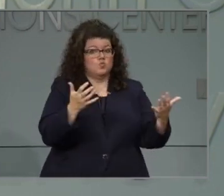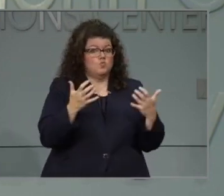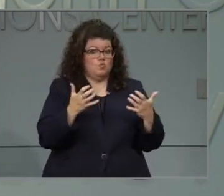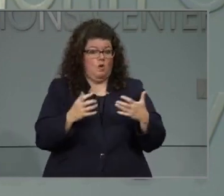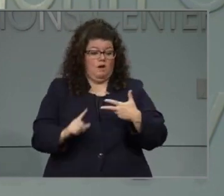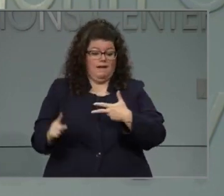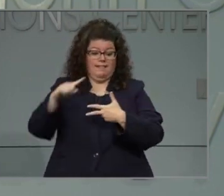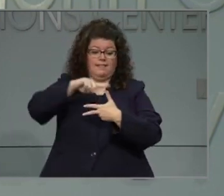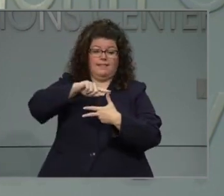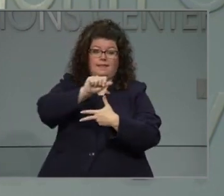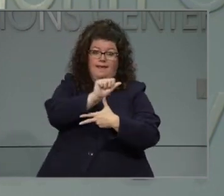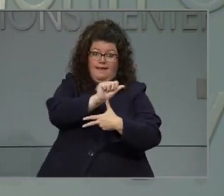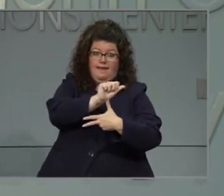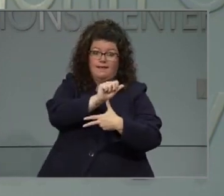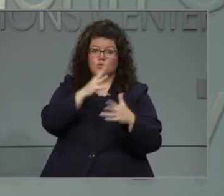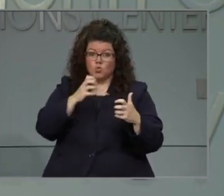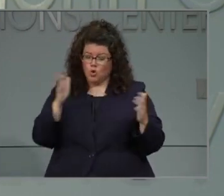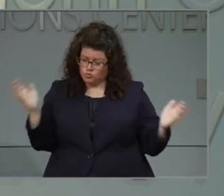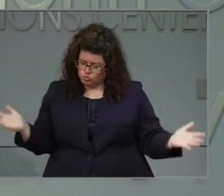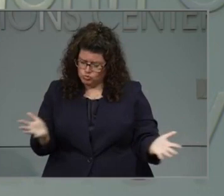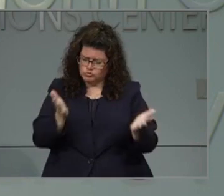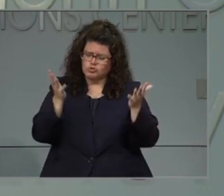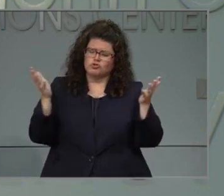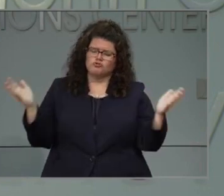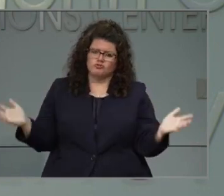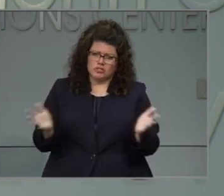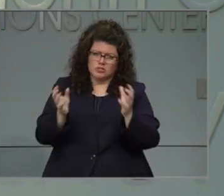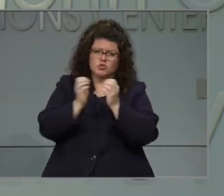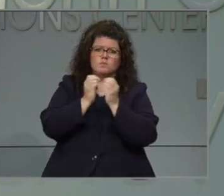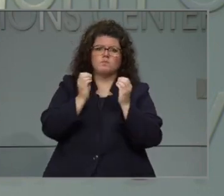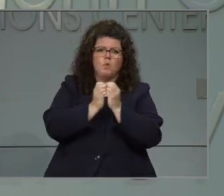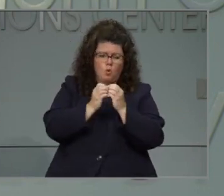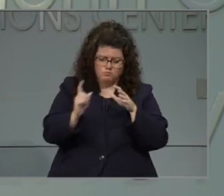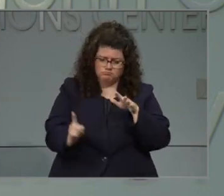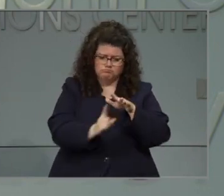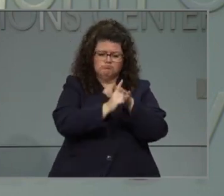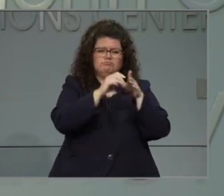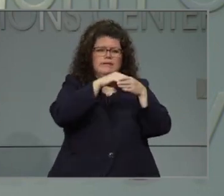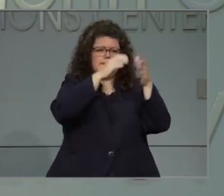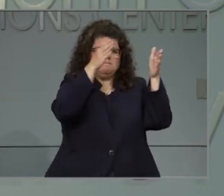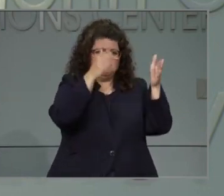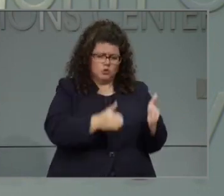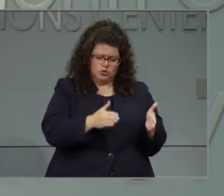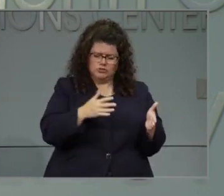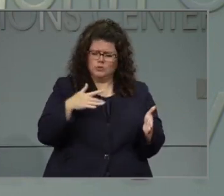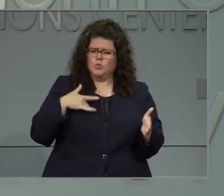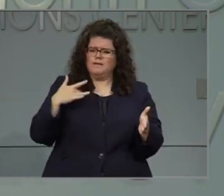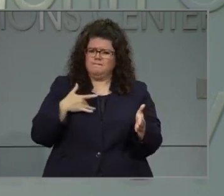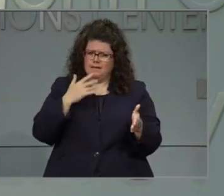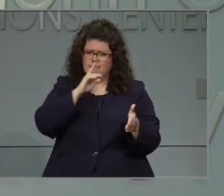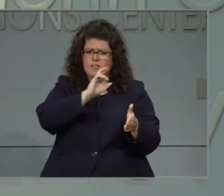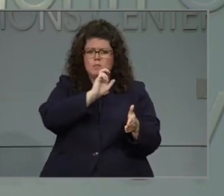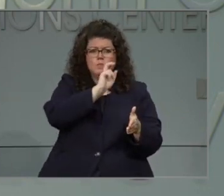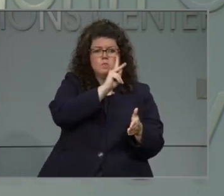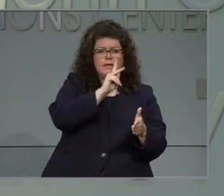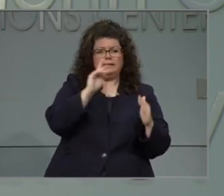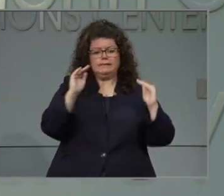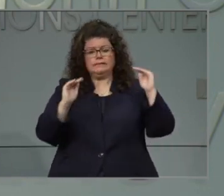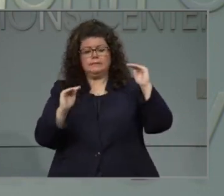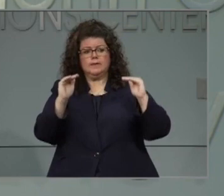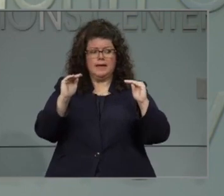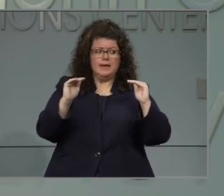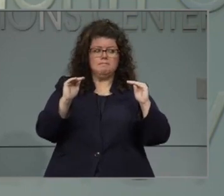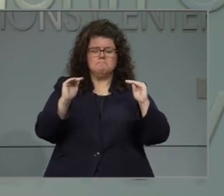and we want to encourage more in-person instruction because we do believe the risk-benefit is positive